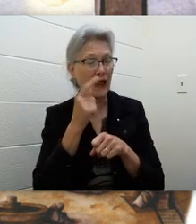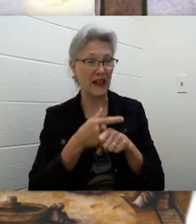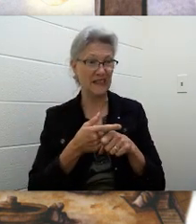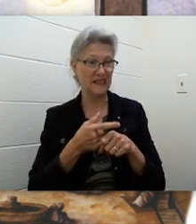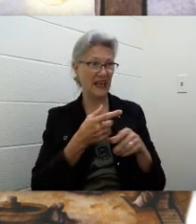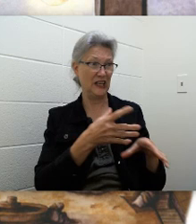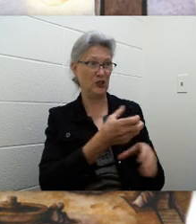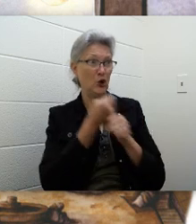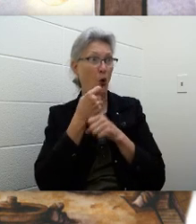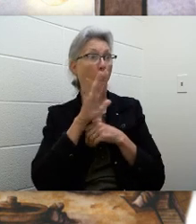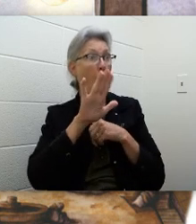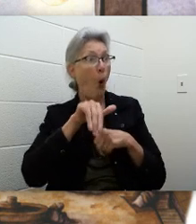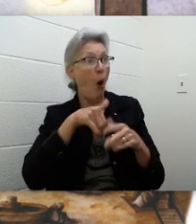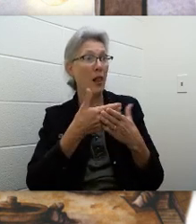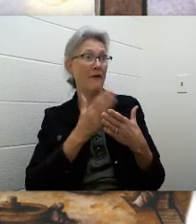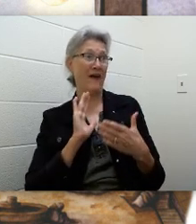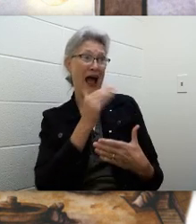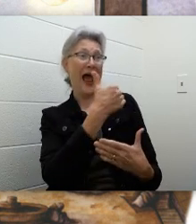everything.